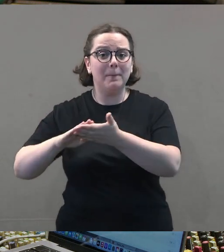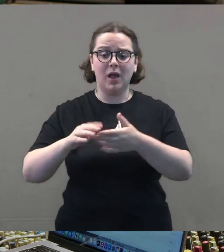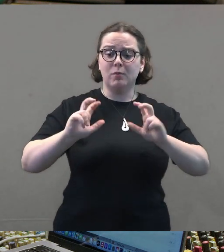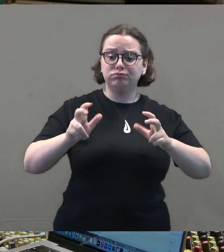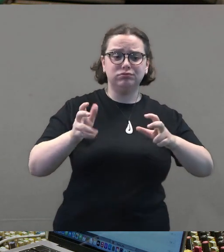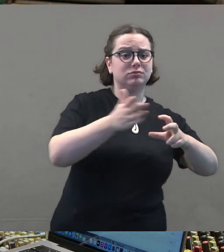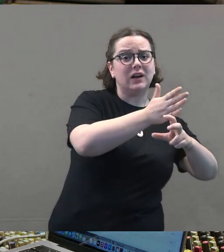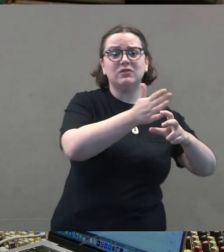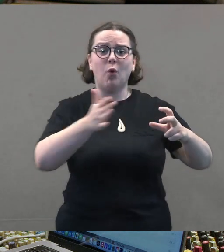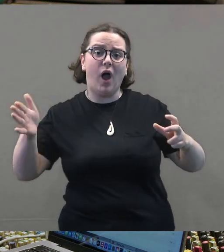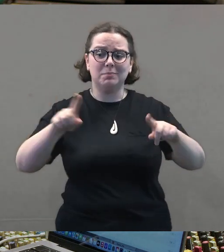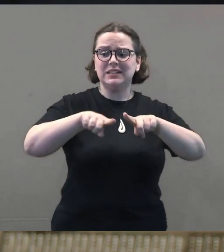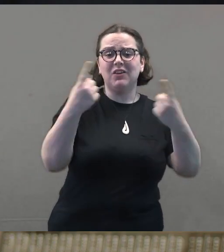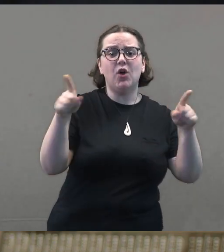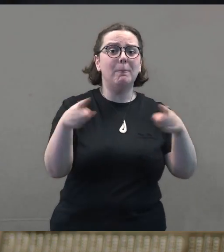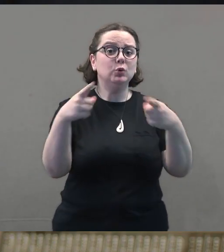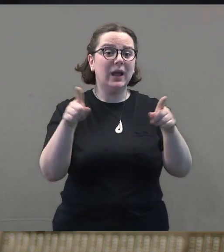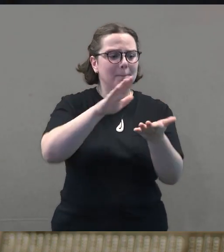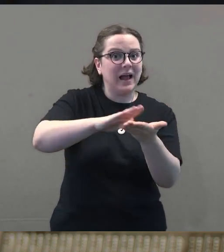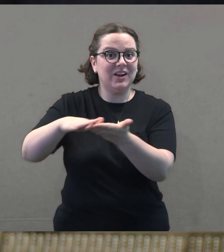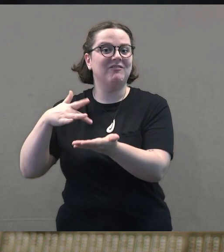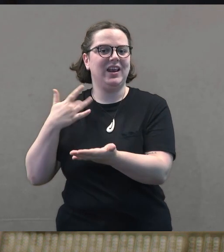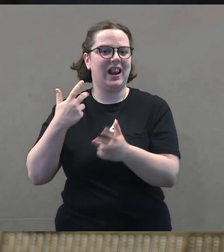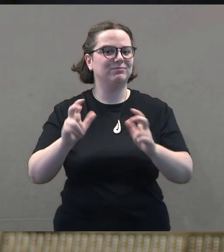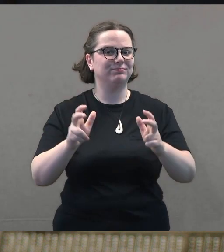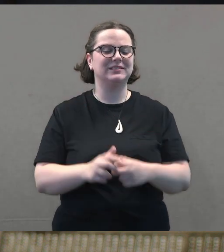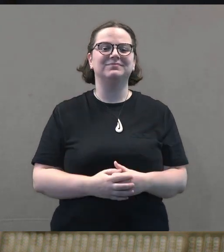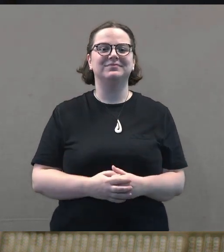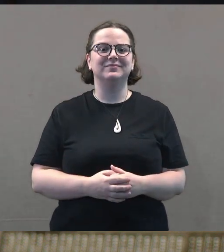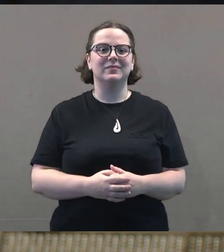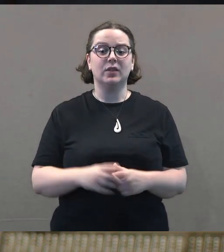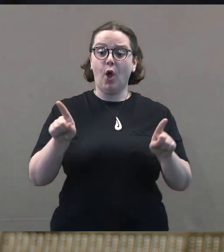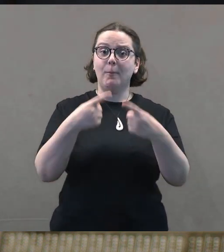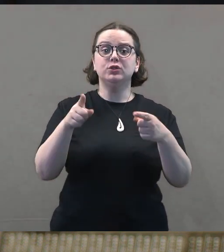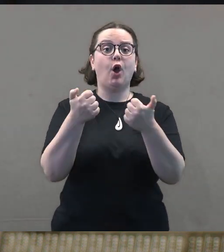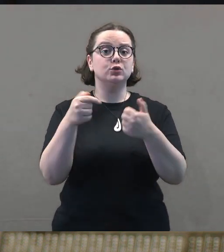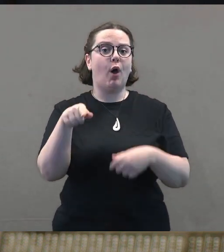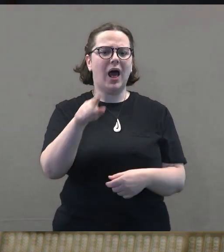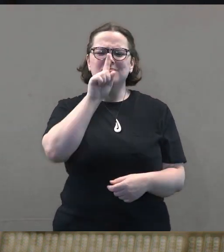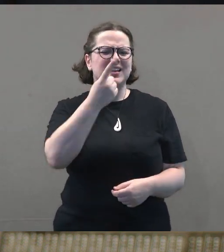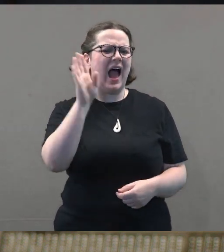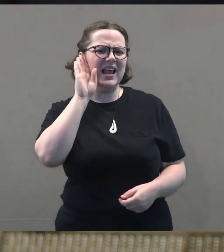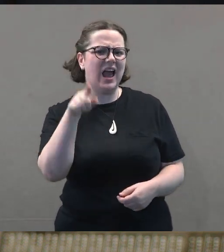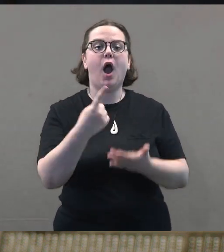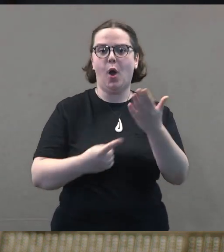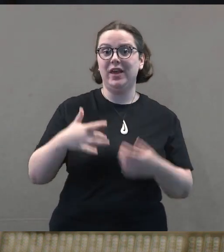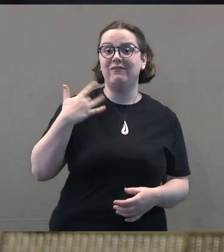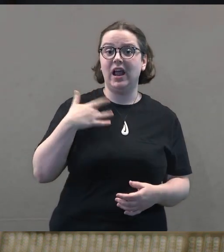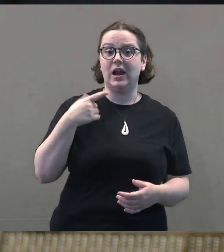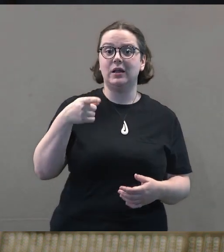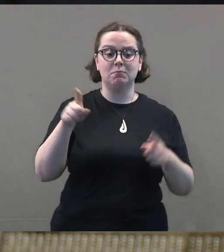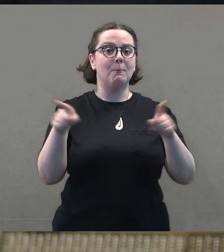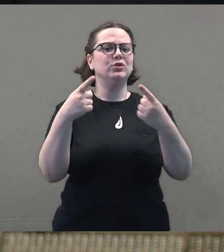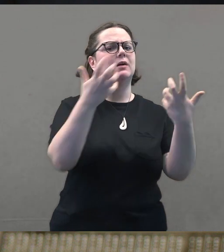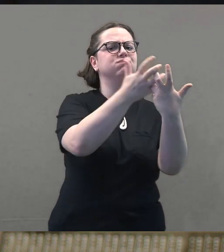hands. Feel the way that the rhythms move from left to right and the way that the changing patterns feel against your palms. These tracks can only be